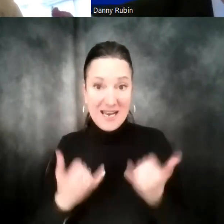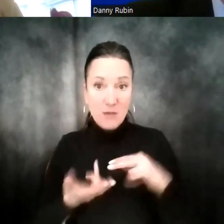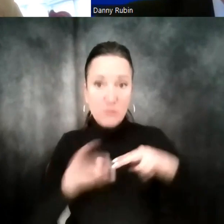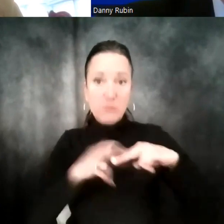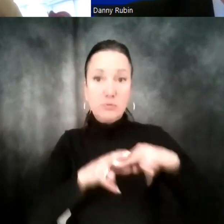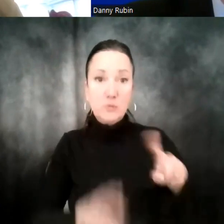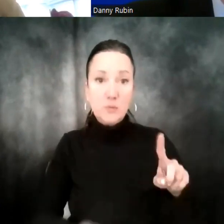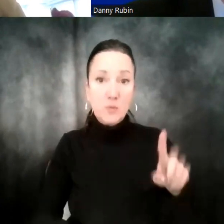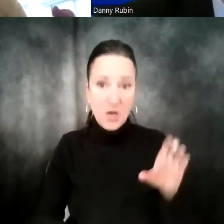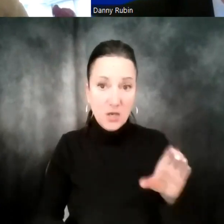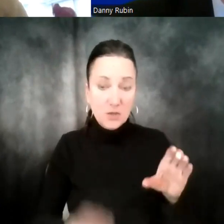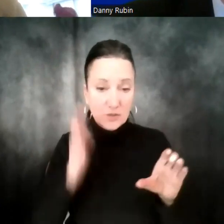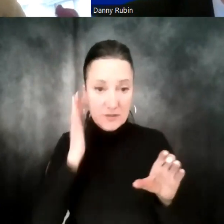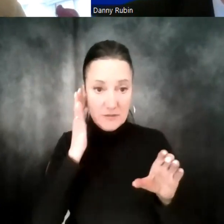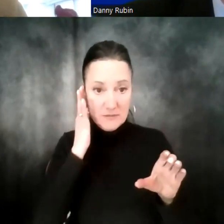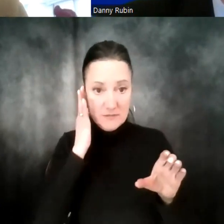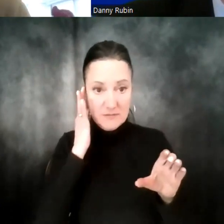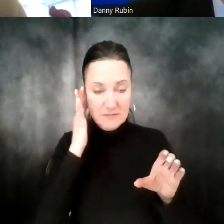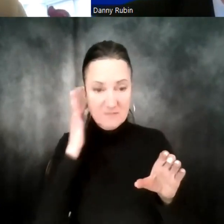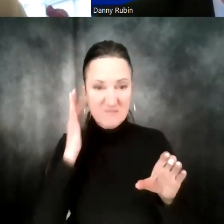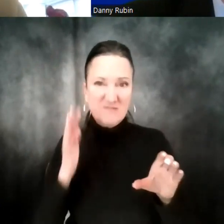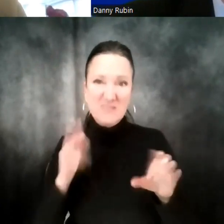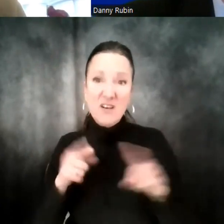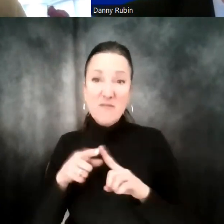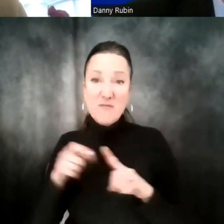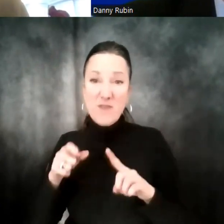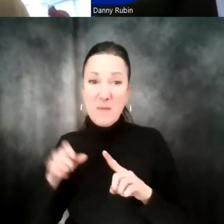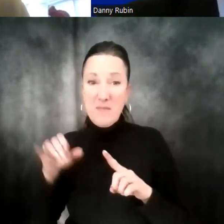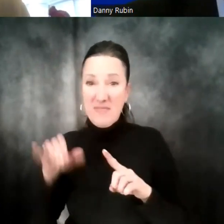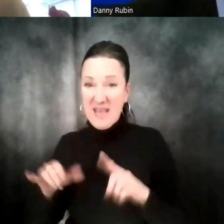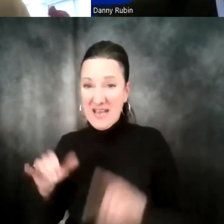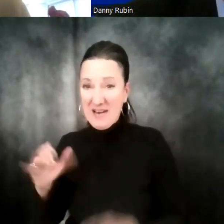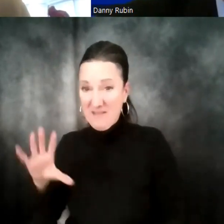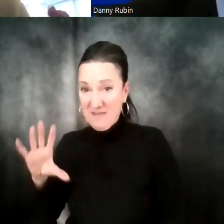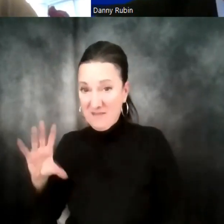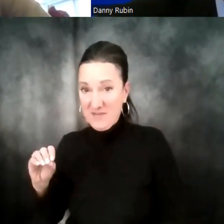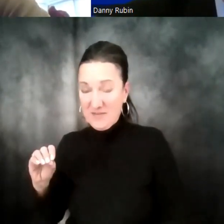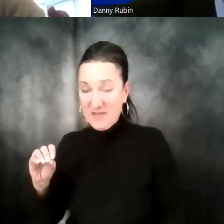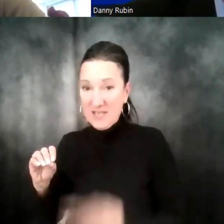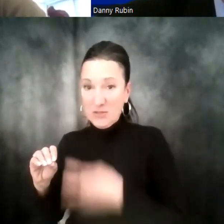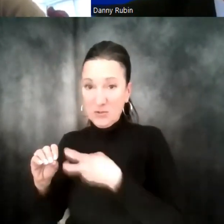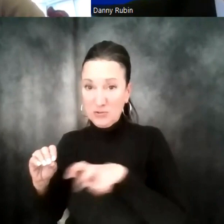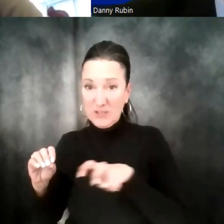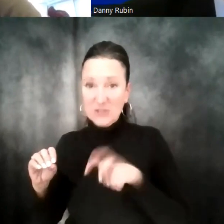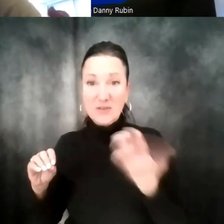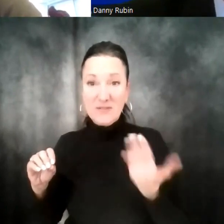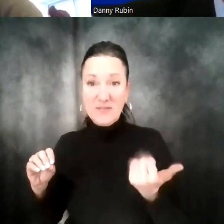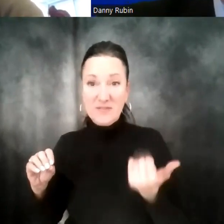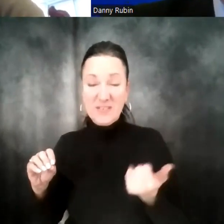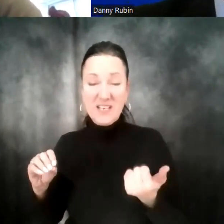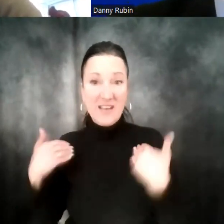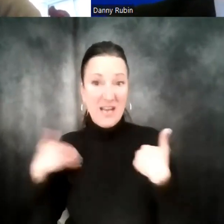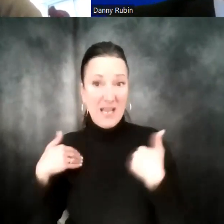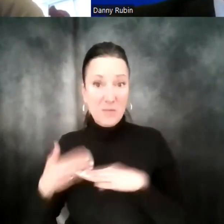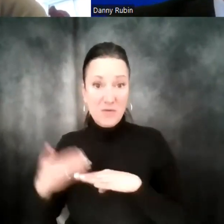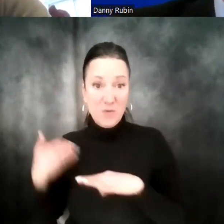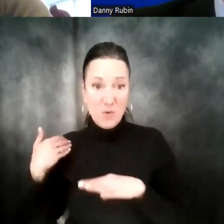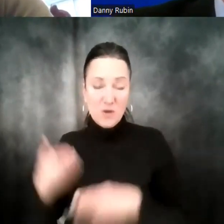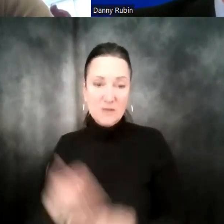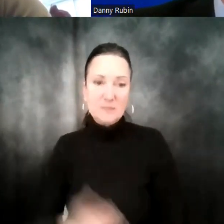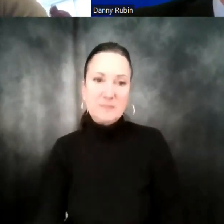accounts, of which I maybe kept 15, maybe. guess they like the work you're doing, huh? They don't like your workload.